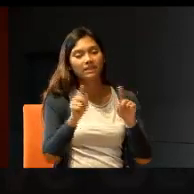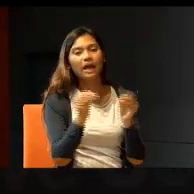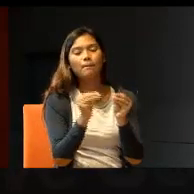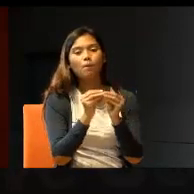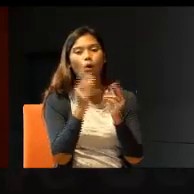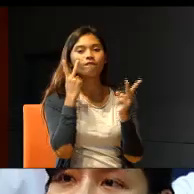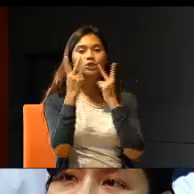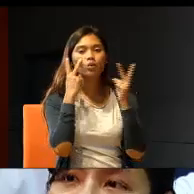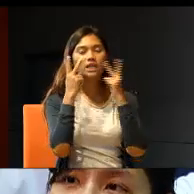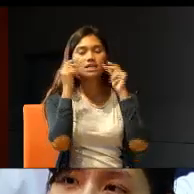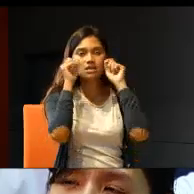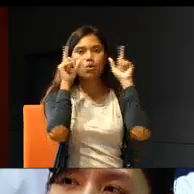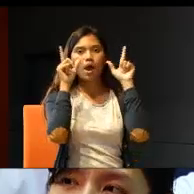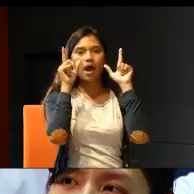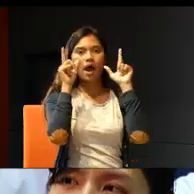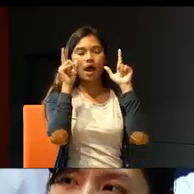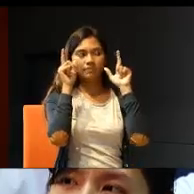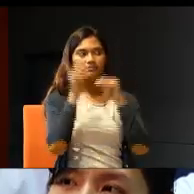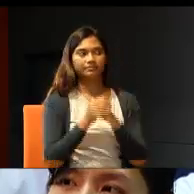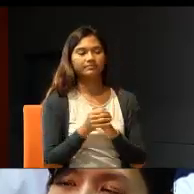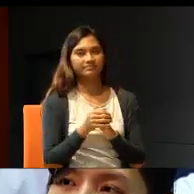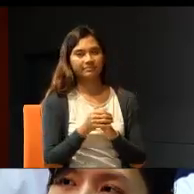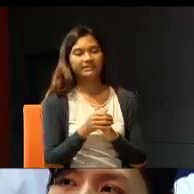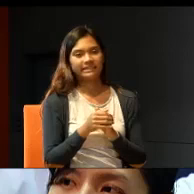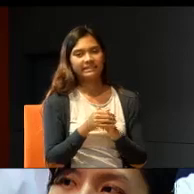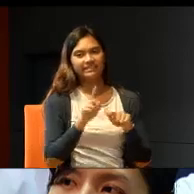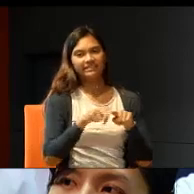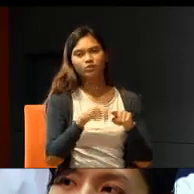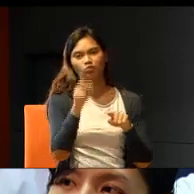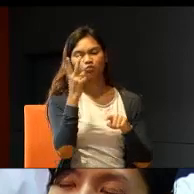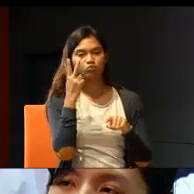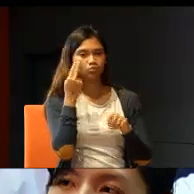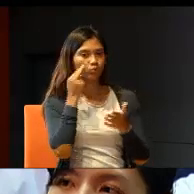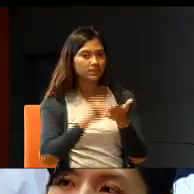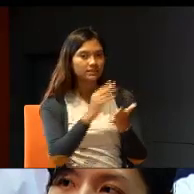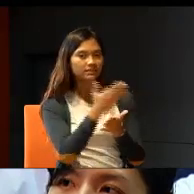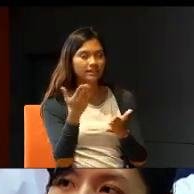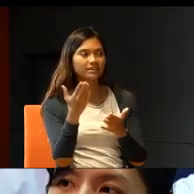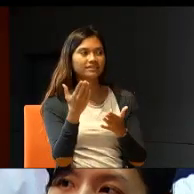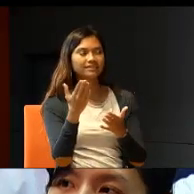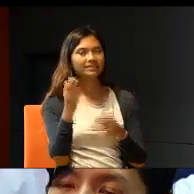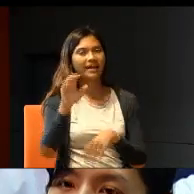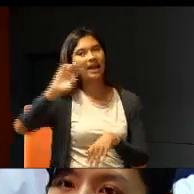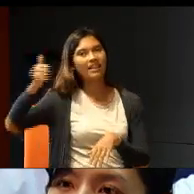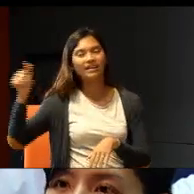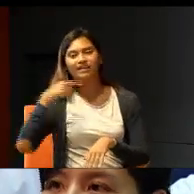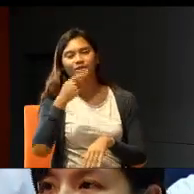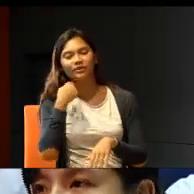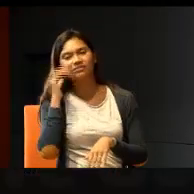Yeah, they tend to notice things that others may miss,